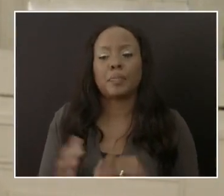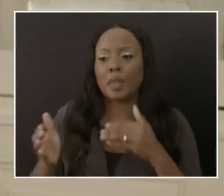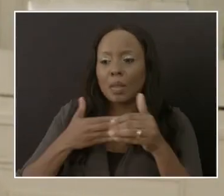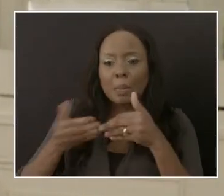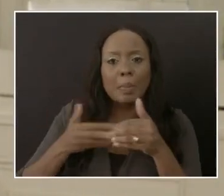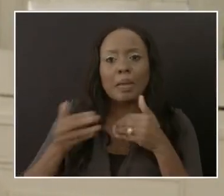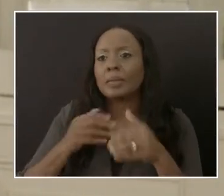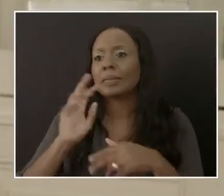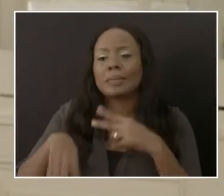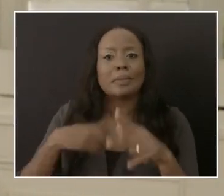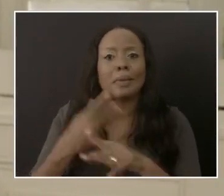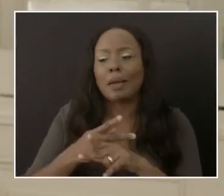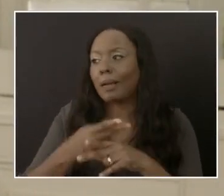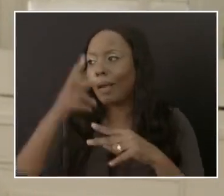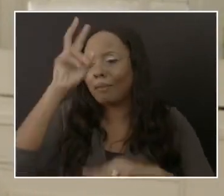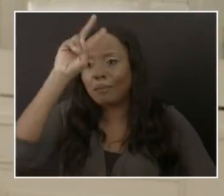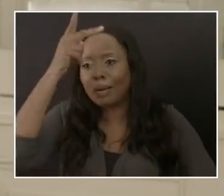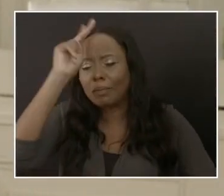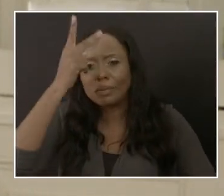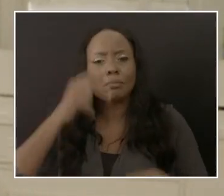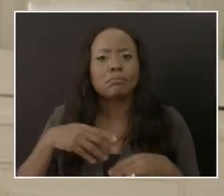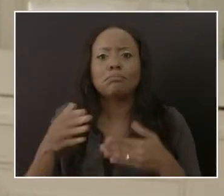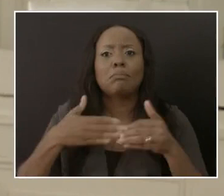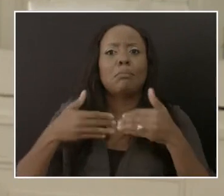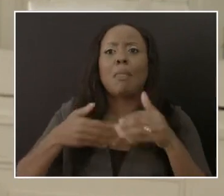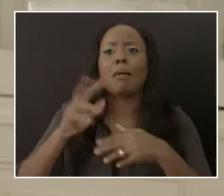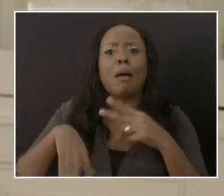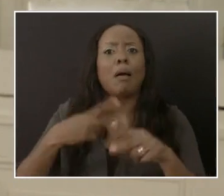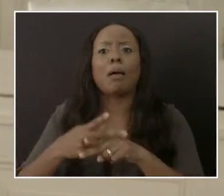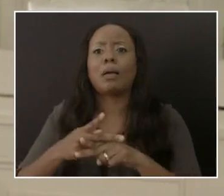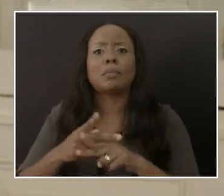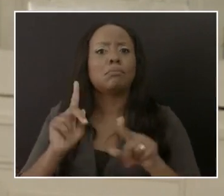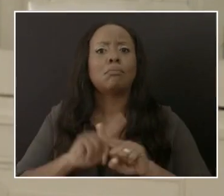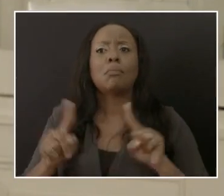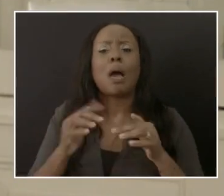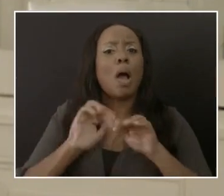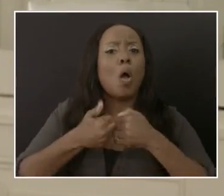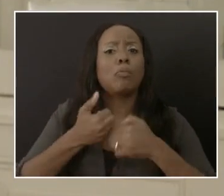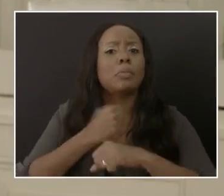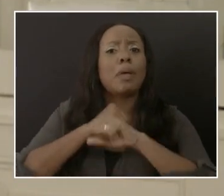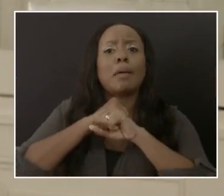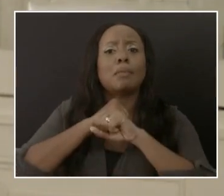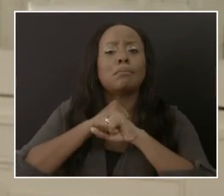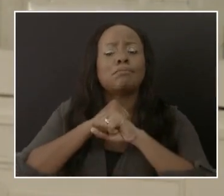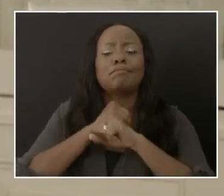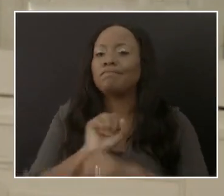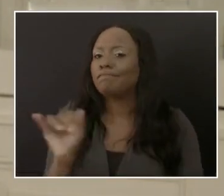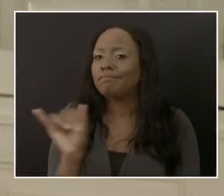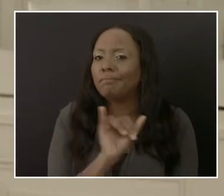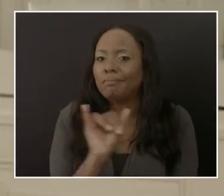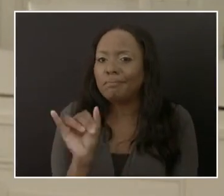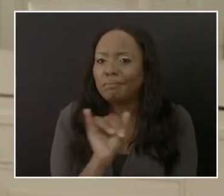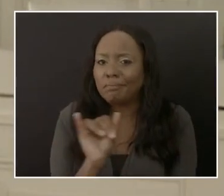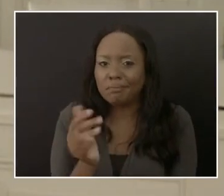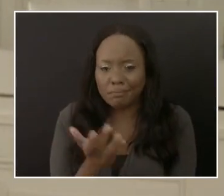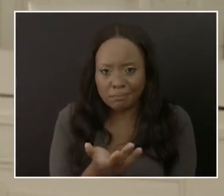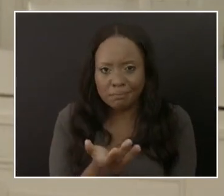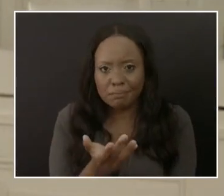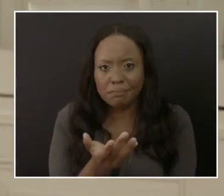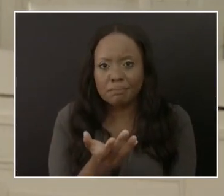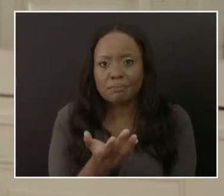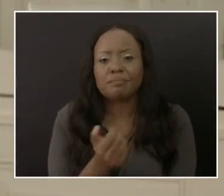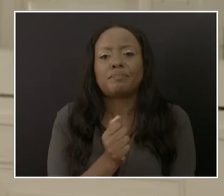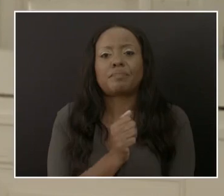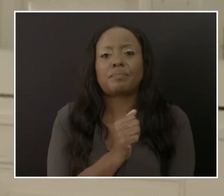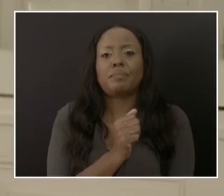of virus, the protective measures remain the same. So,